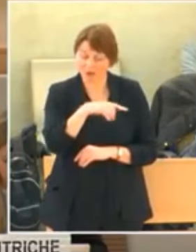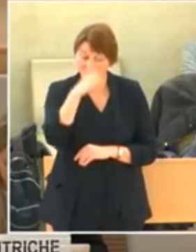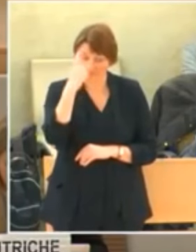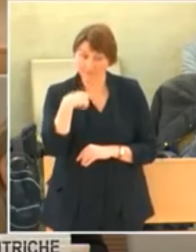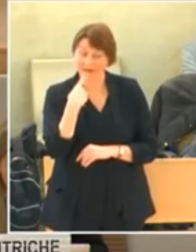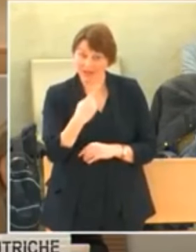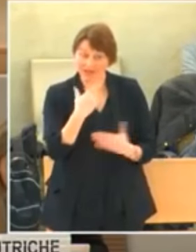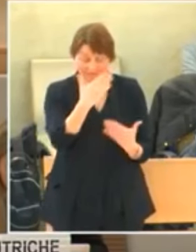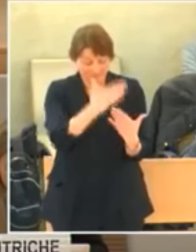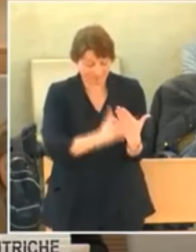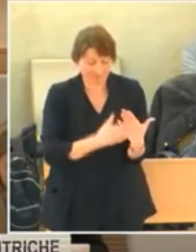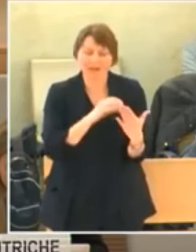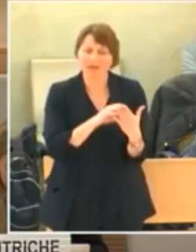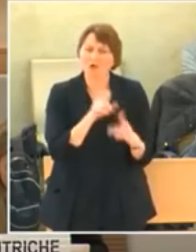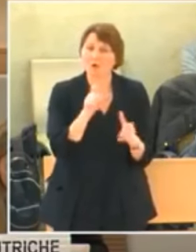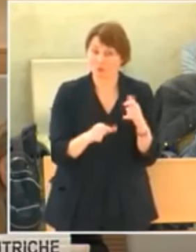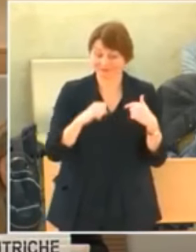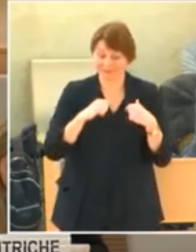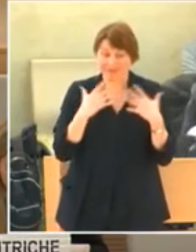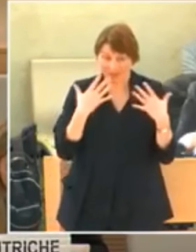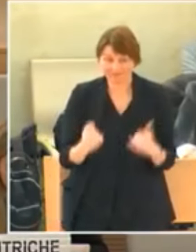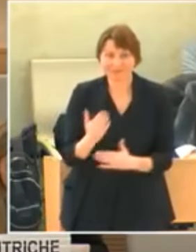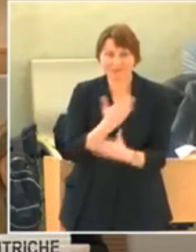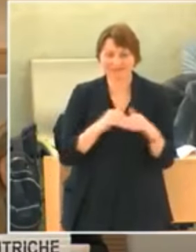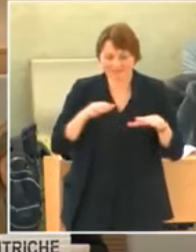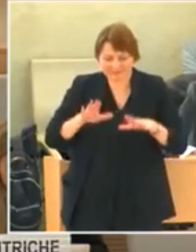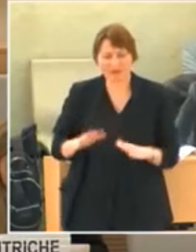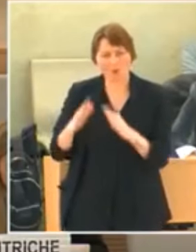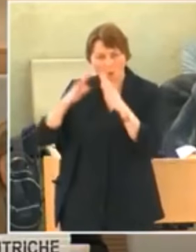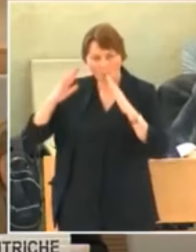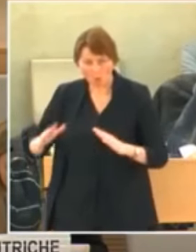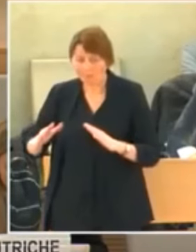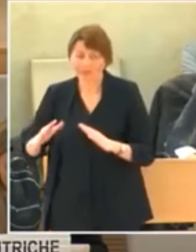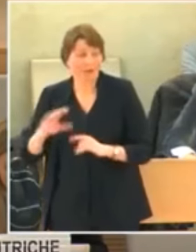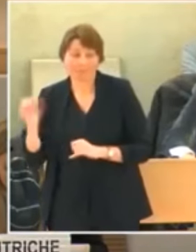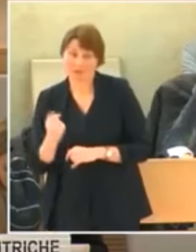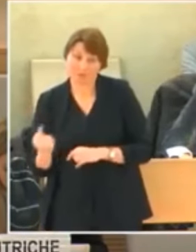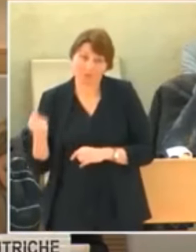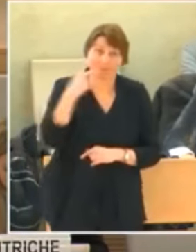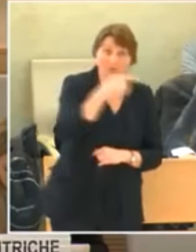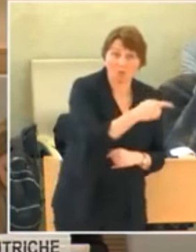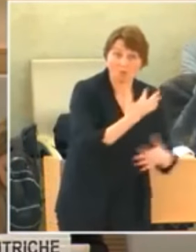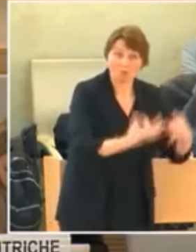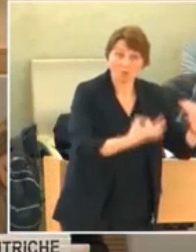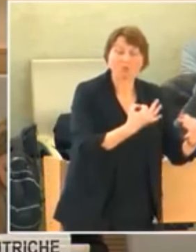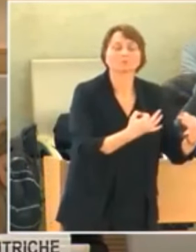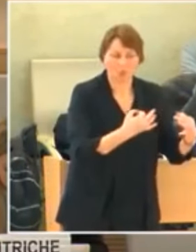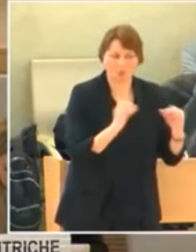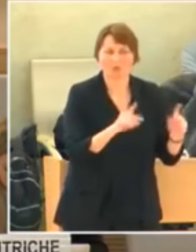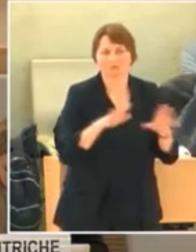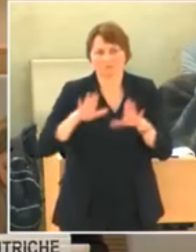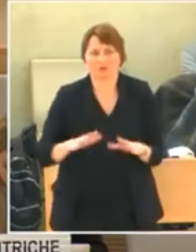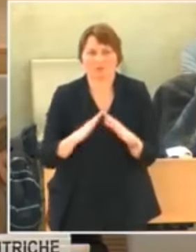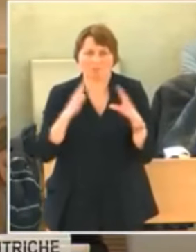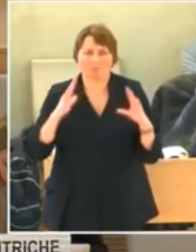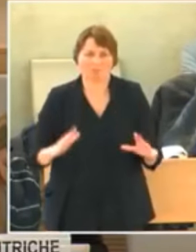disabilities to testify at their place of residence when appropriate. It should be emphasized that appropriate activities are also being carried out